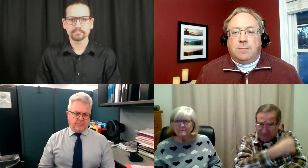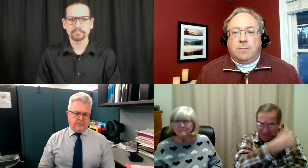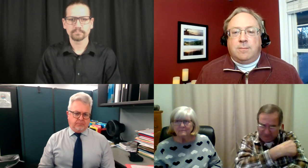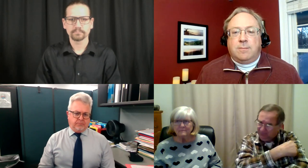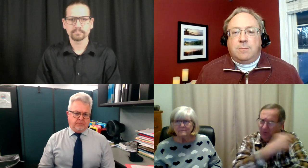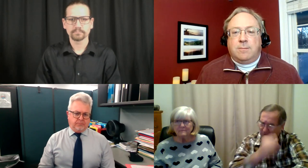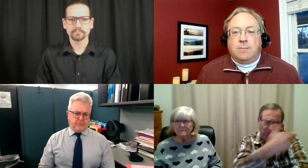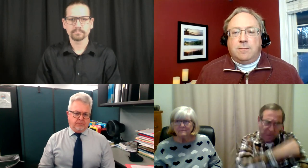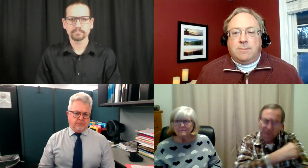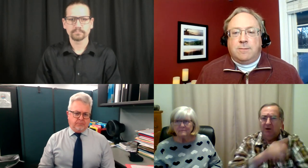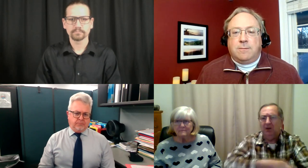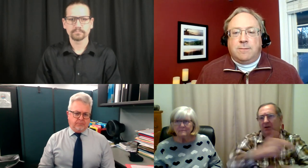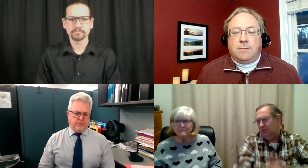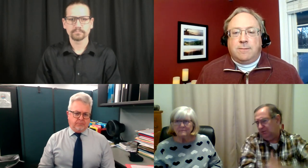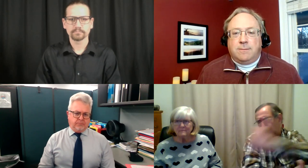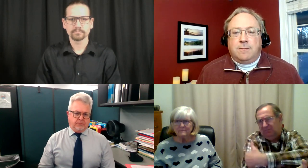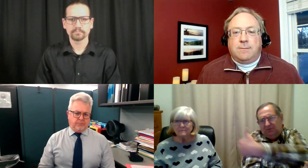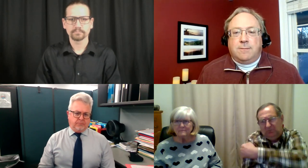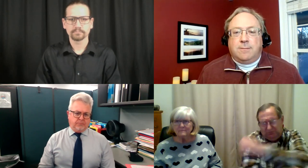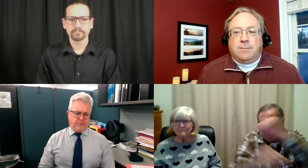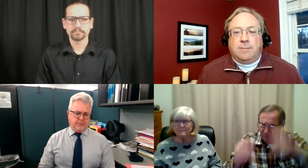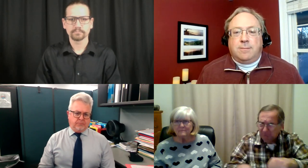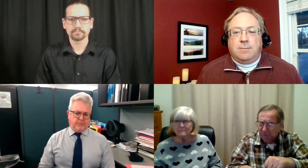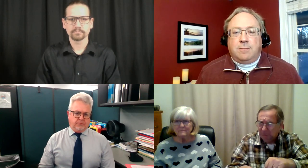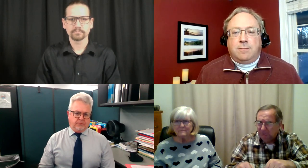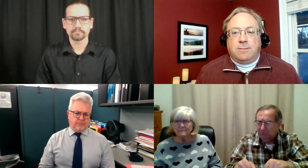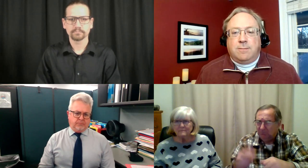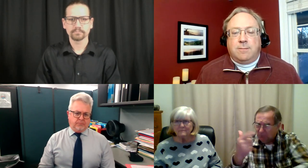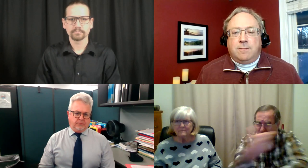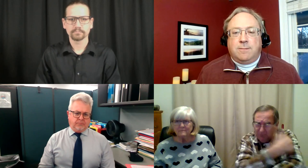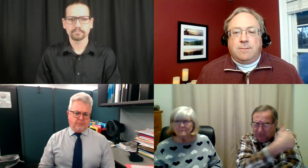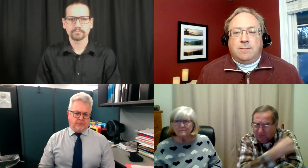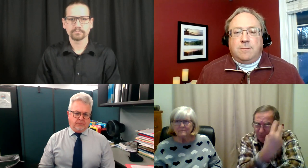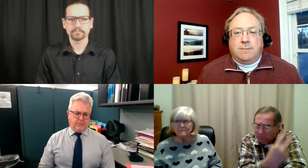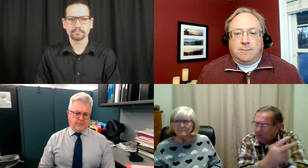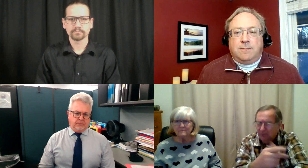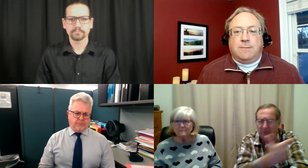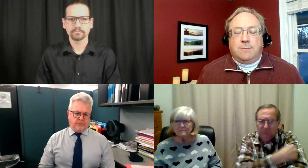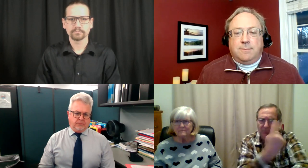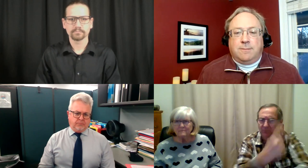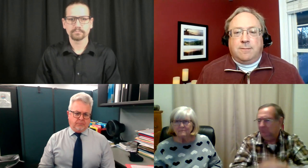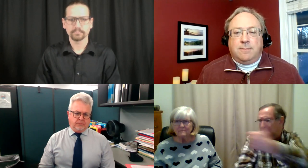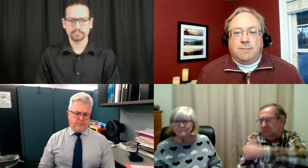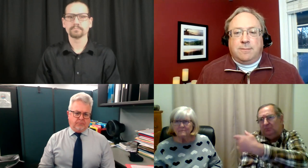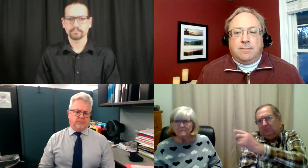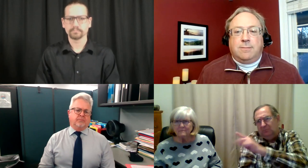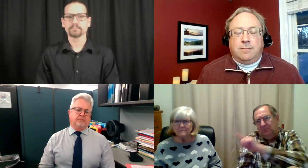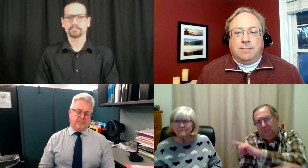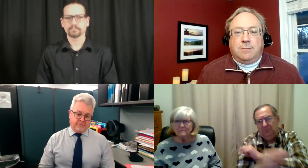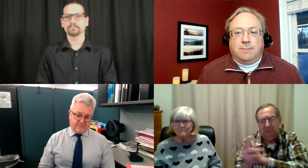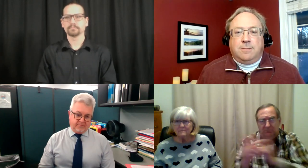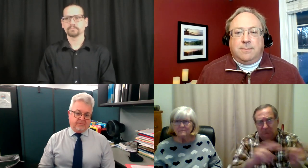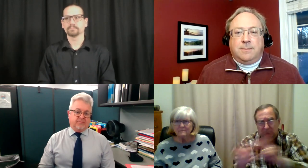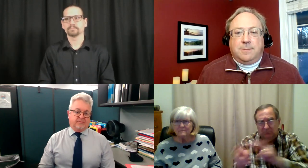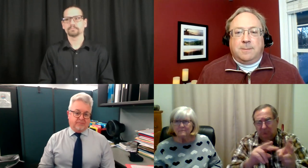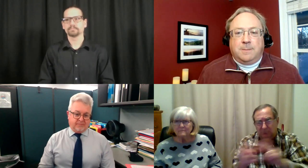Like yesterday, I was supposed to have the shot. And three weeks from now, they're going to give me another shot. Can I have it in the same arm or do I need it in